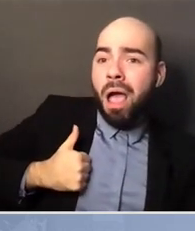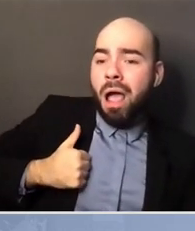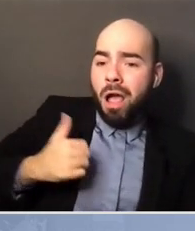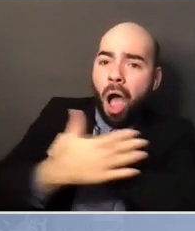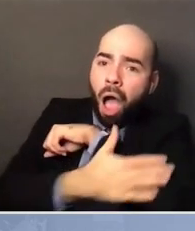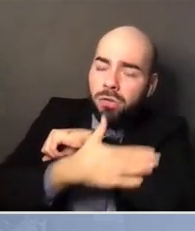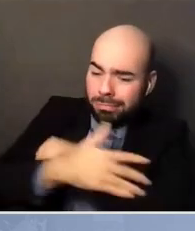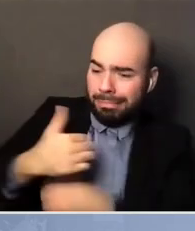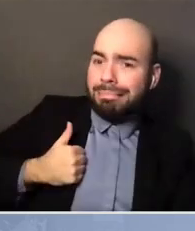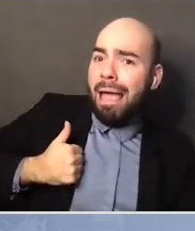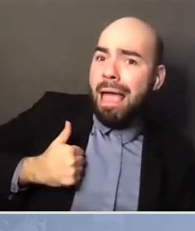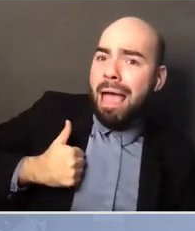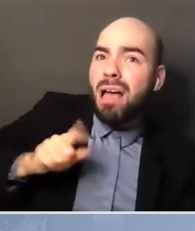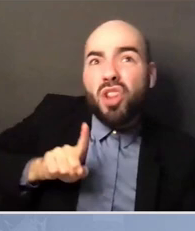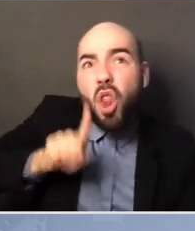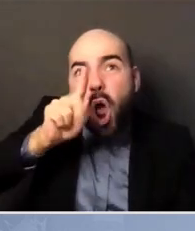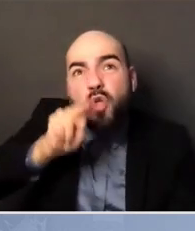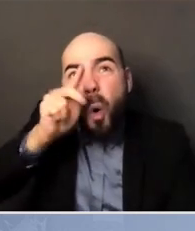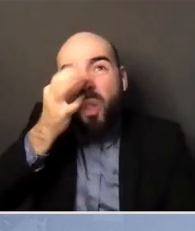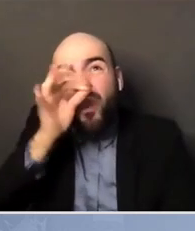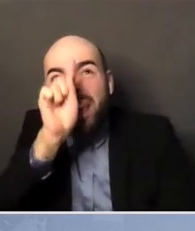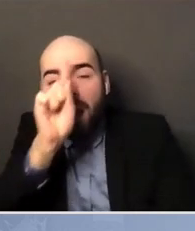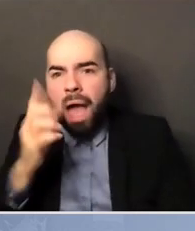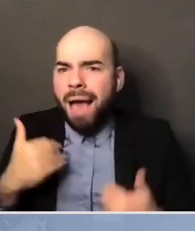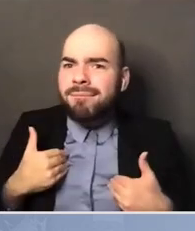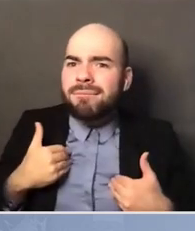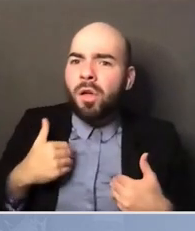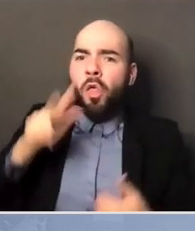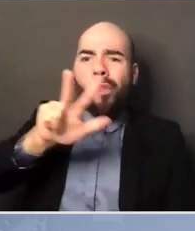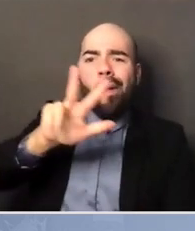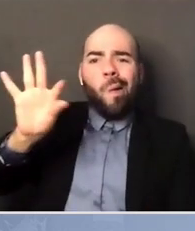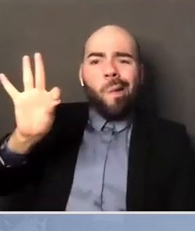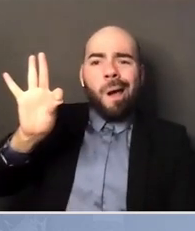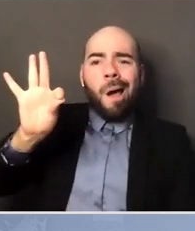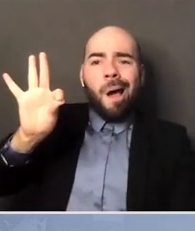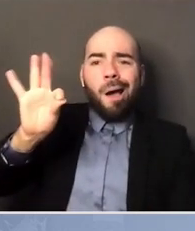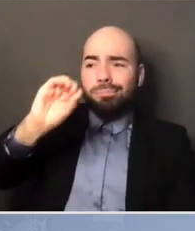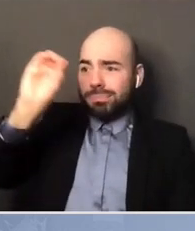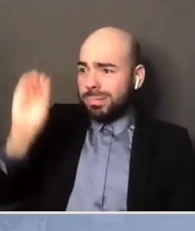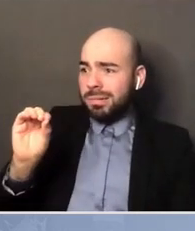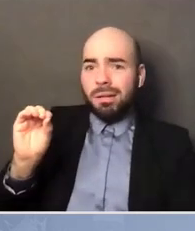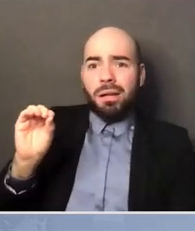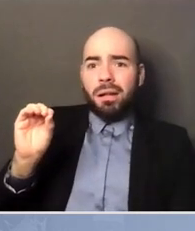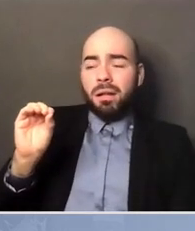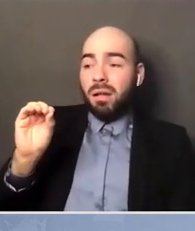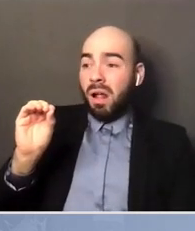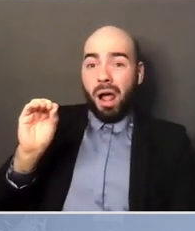You've got 39% fewer deaths.